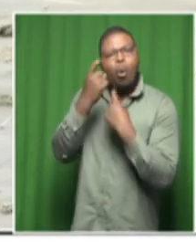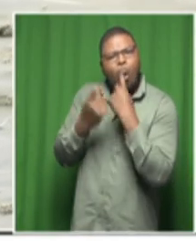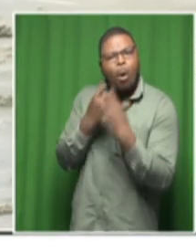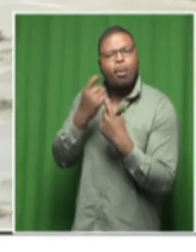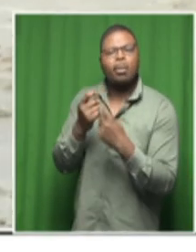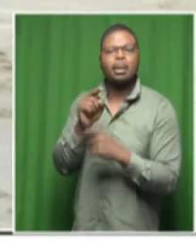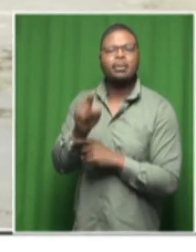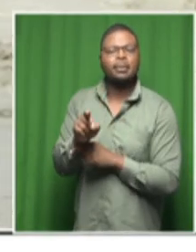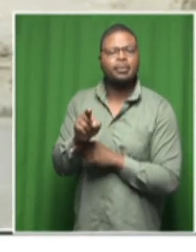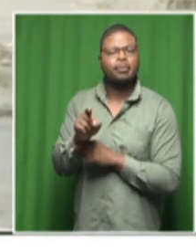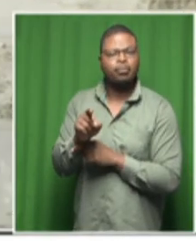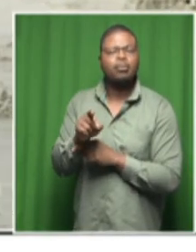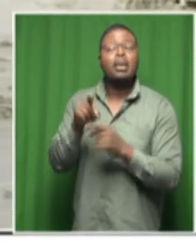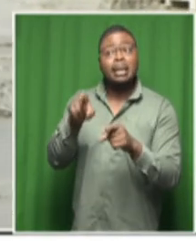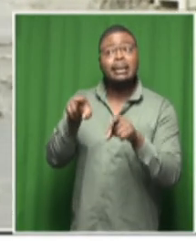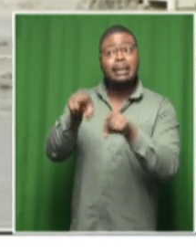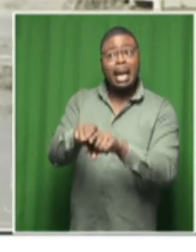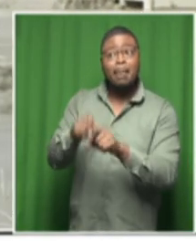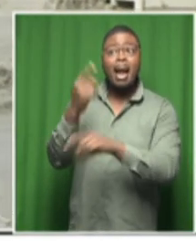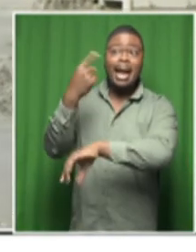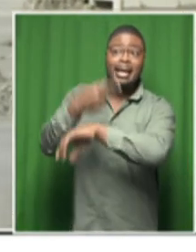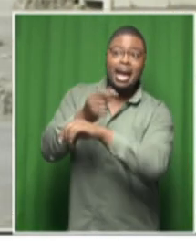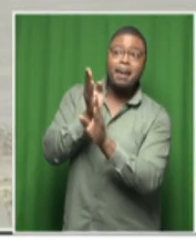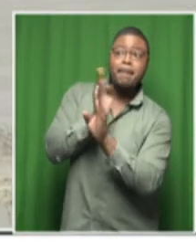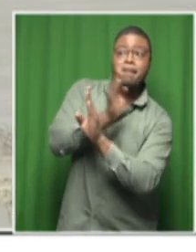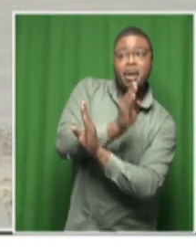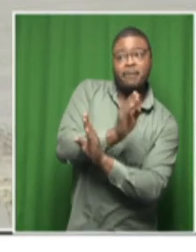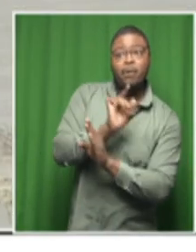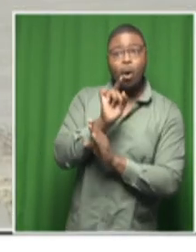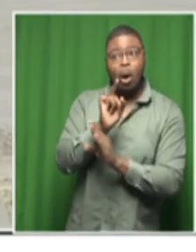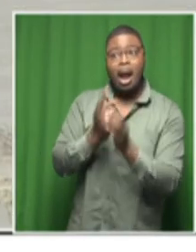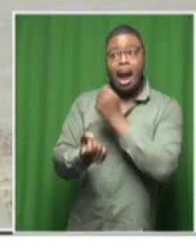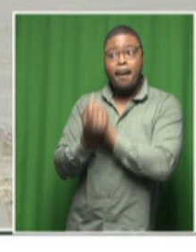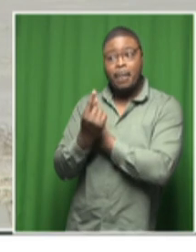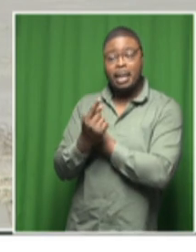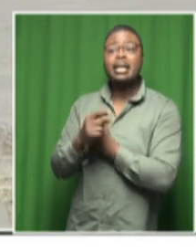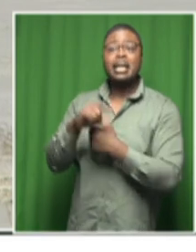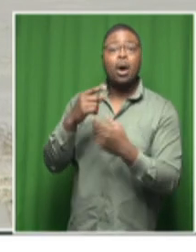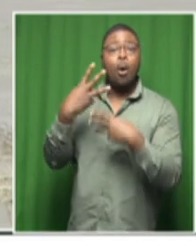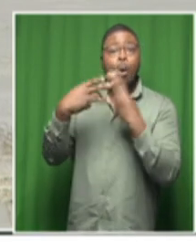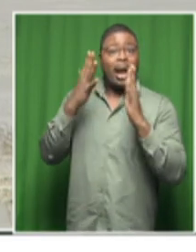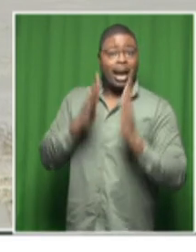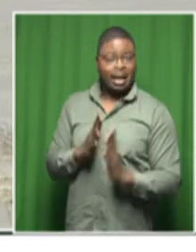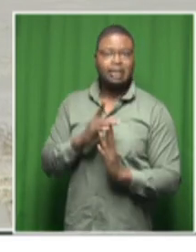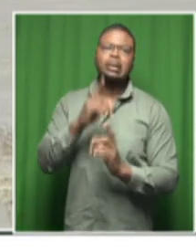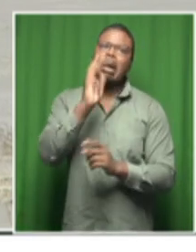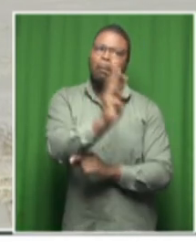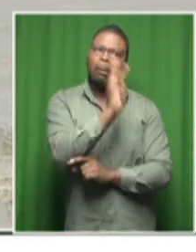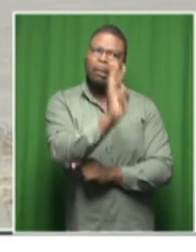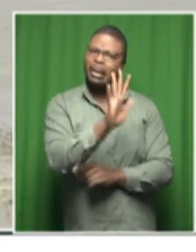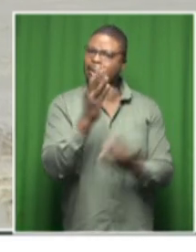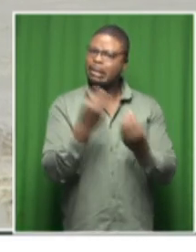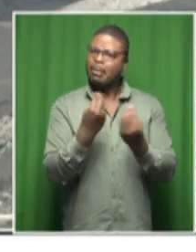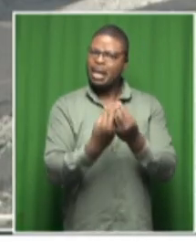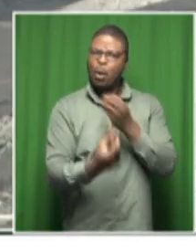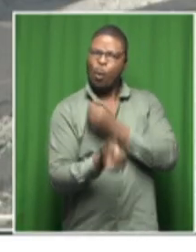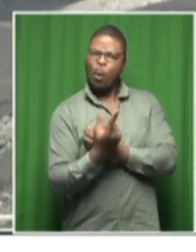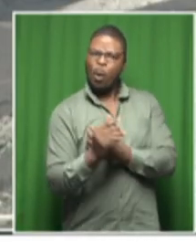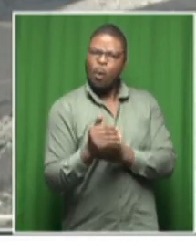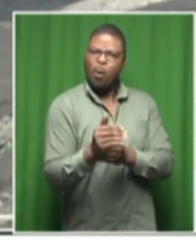place that uh they they warned that something was not okay but uh we hear that they say